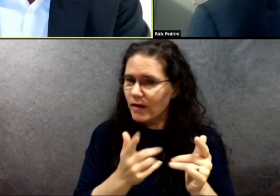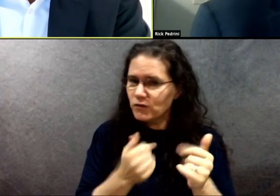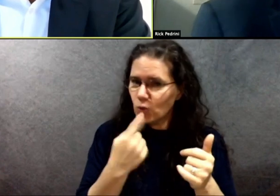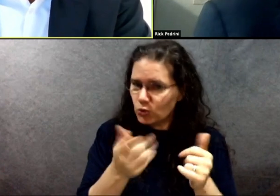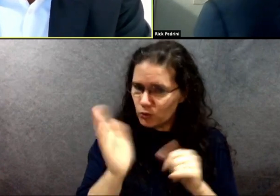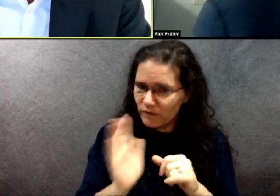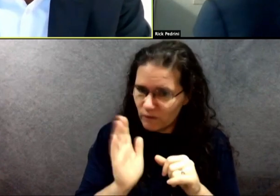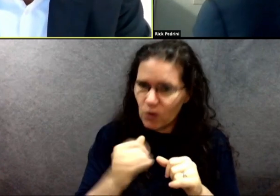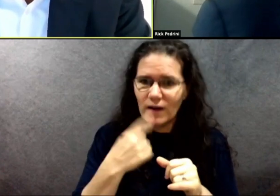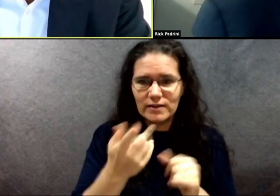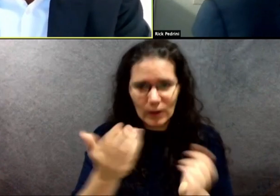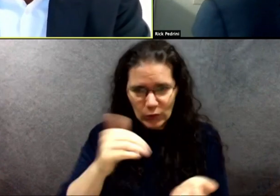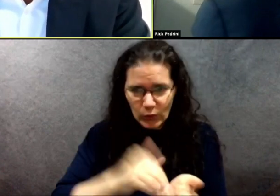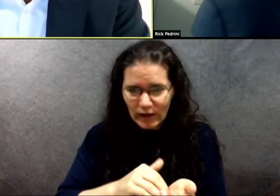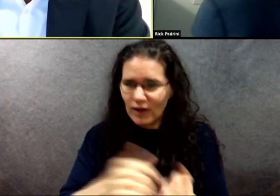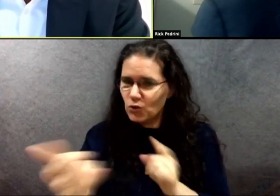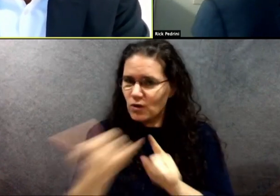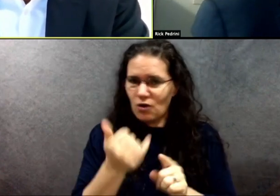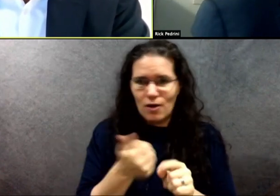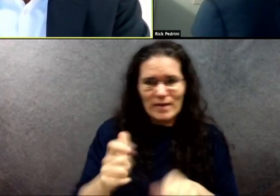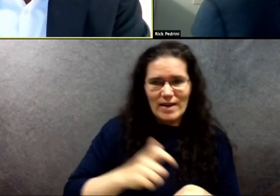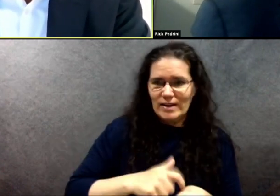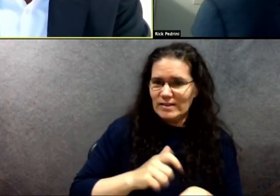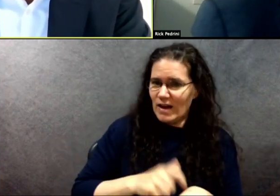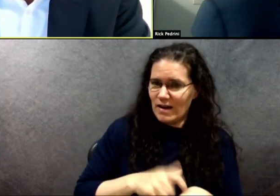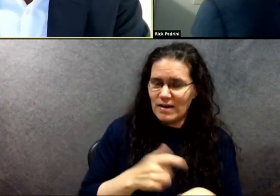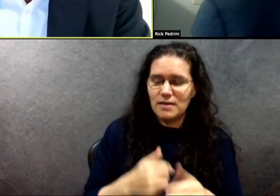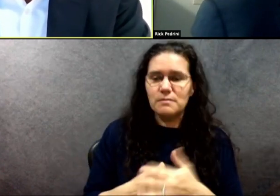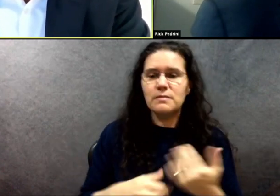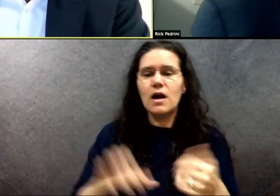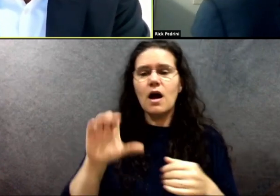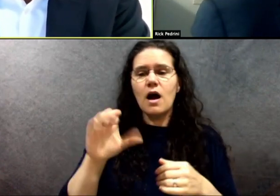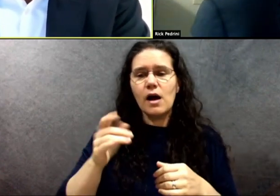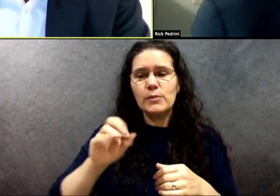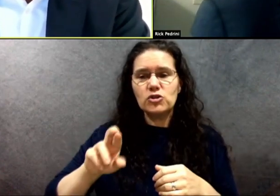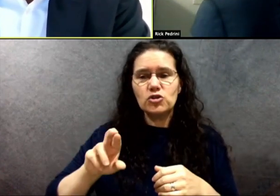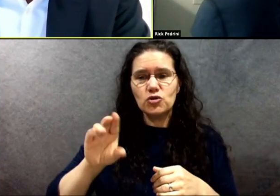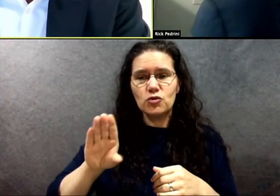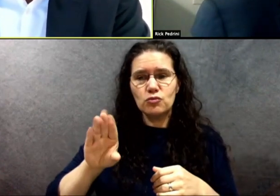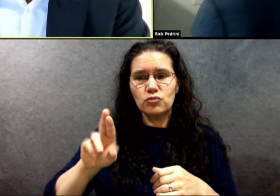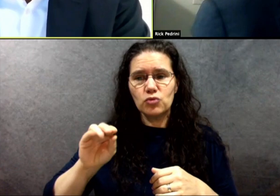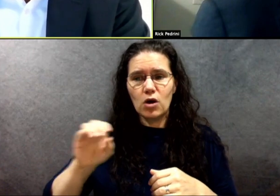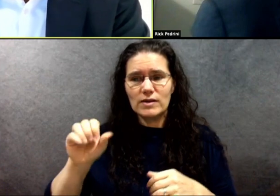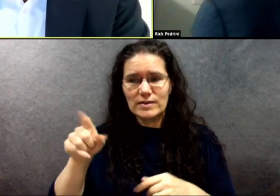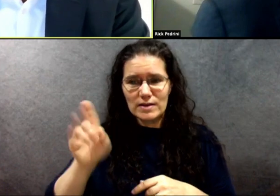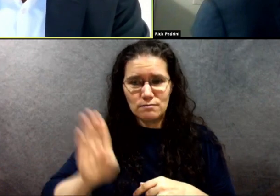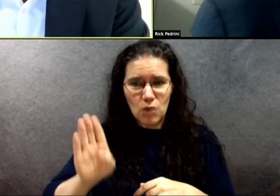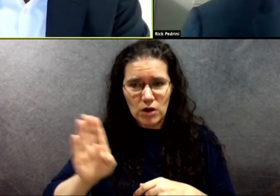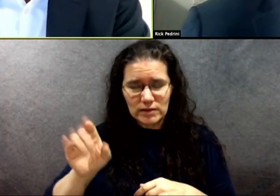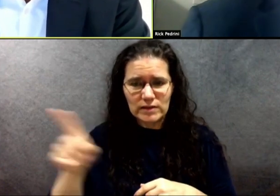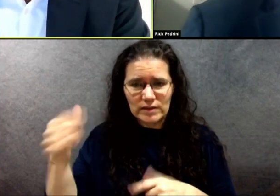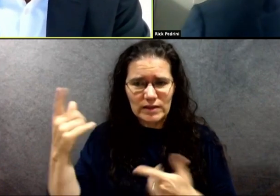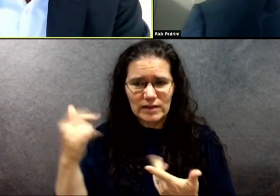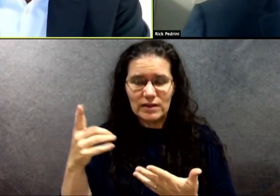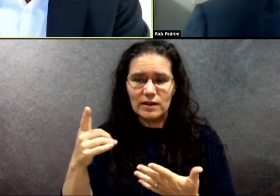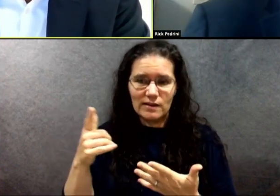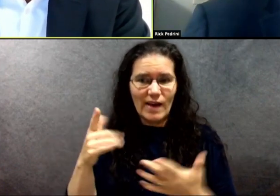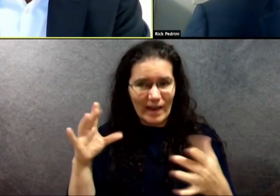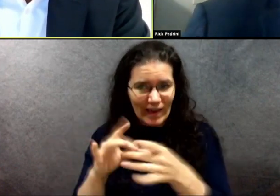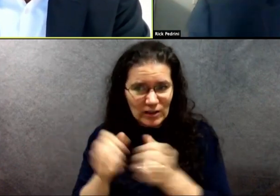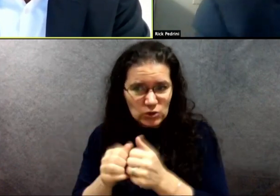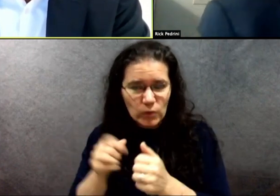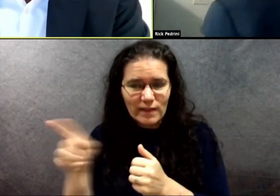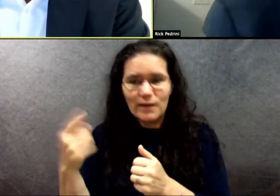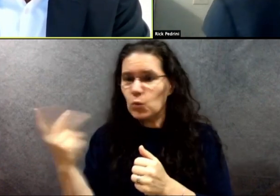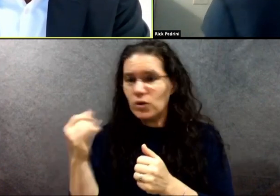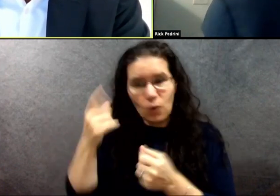can have these conversations. Commissioner Gross in Boston, Boston Police Commissioner, our friends. We engage and we don't always agree. Mark Conrad, who's a state